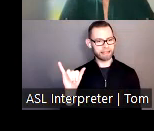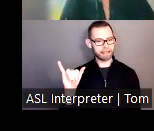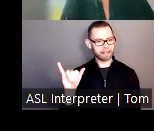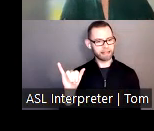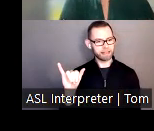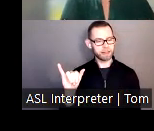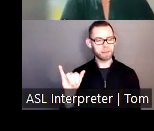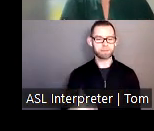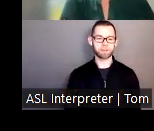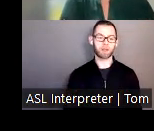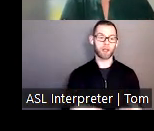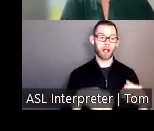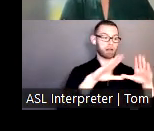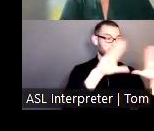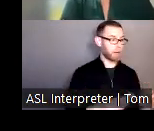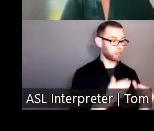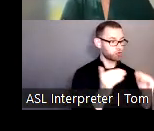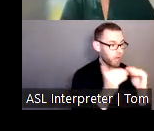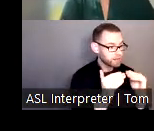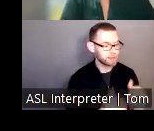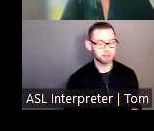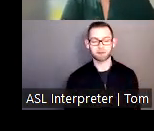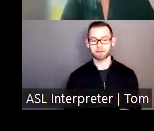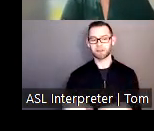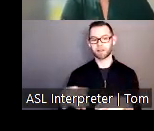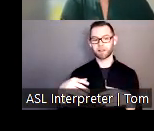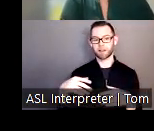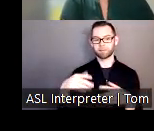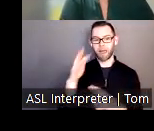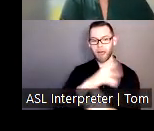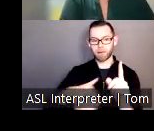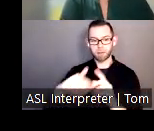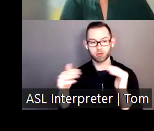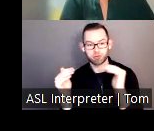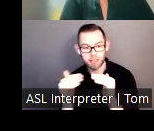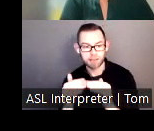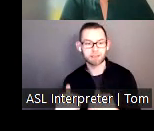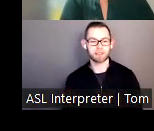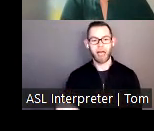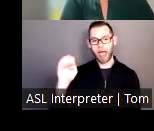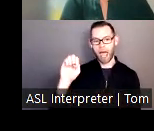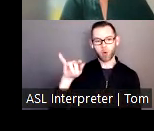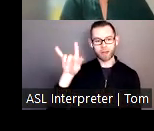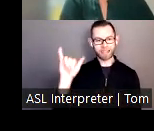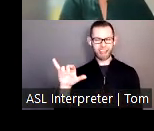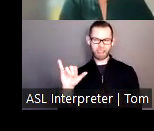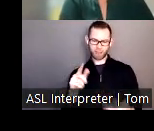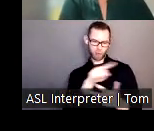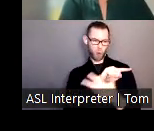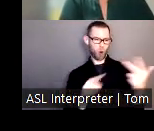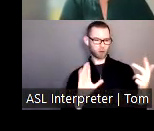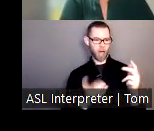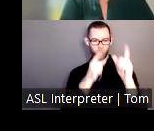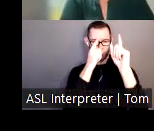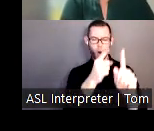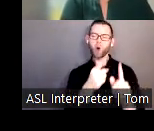environmental justice, and energy justice in the Commonwealth, and we need your comments to make this the best final document that it can